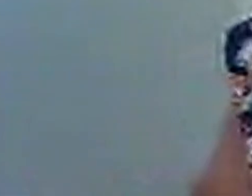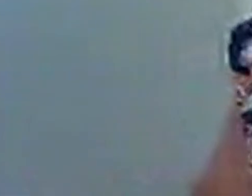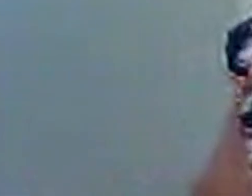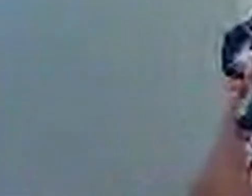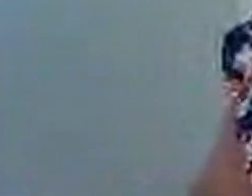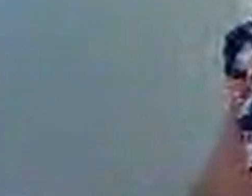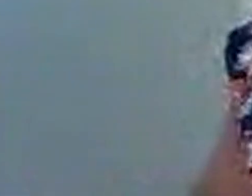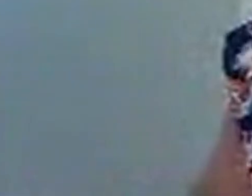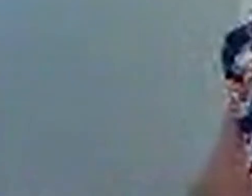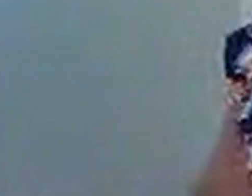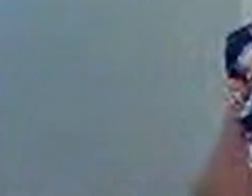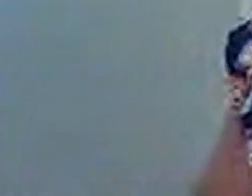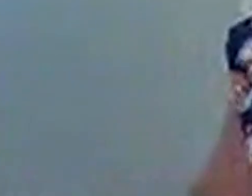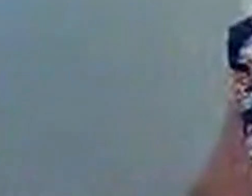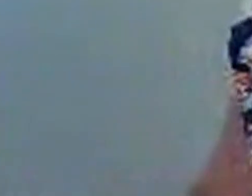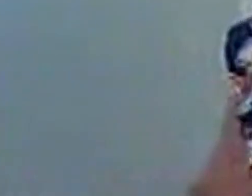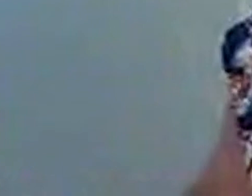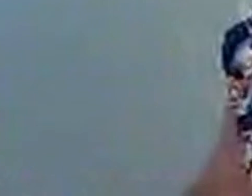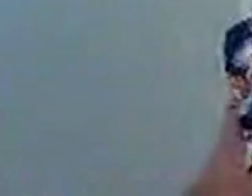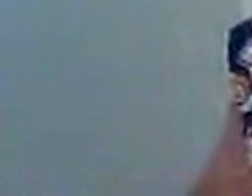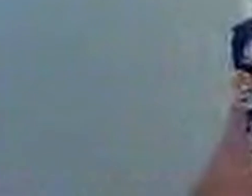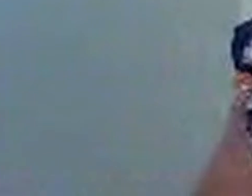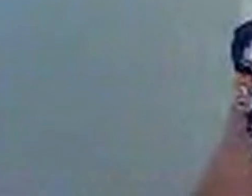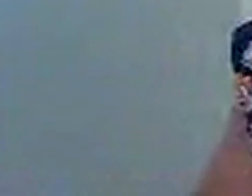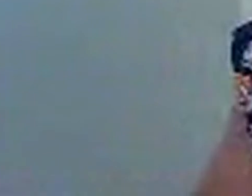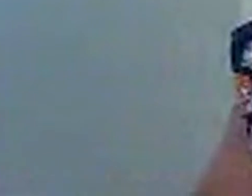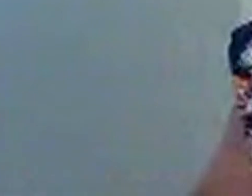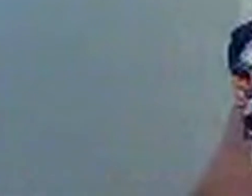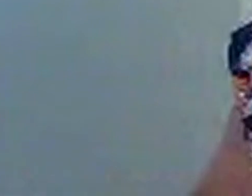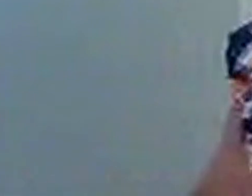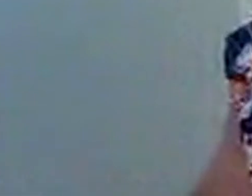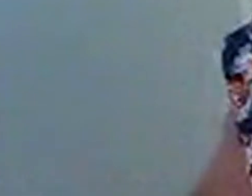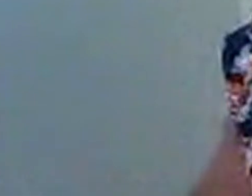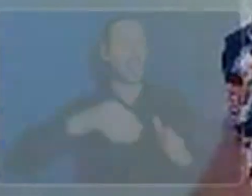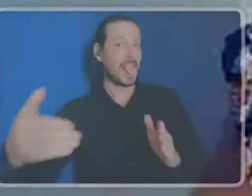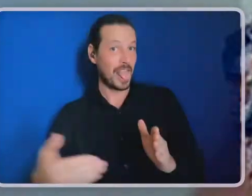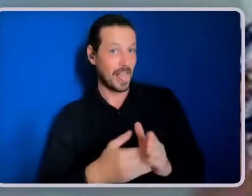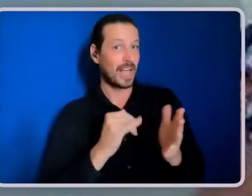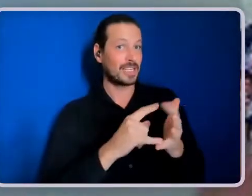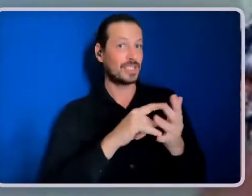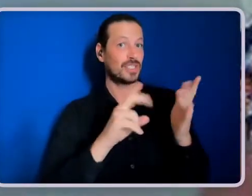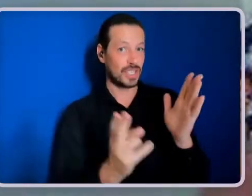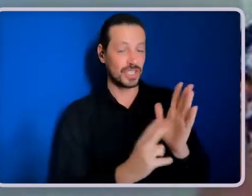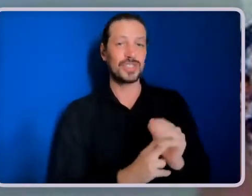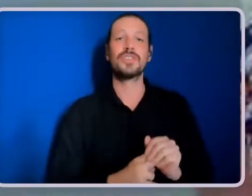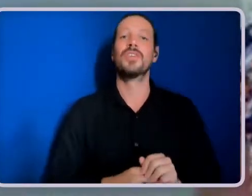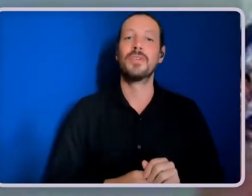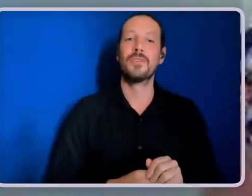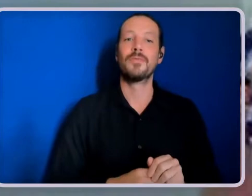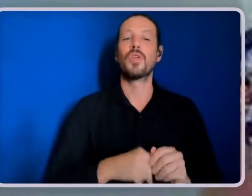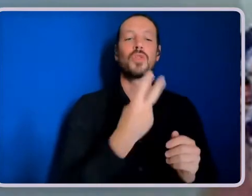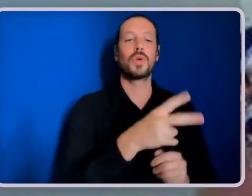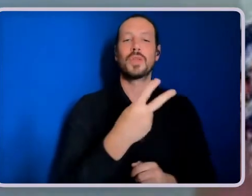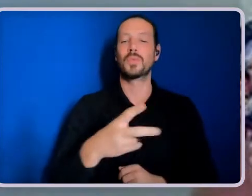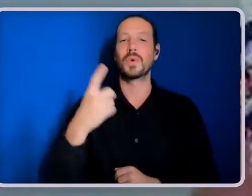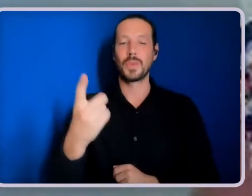Good afternoon, everyone. Welcome to the last session of the March 2021 Advocacy Sector Conversations Forum.